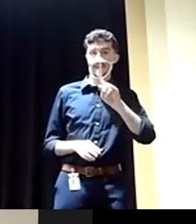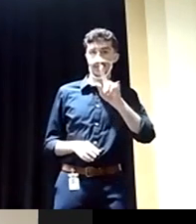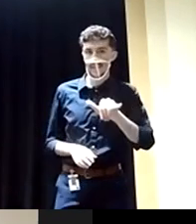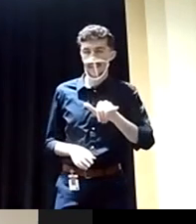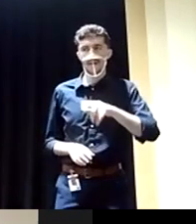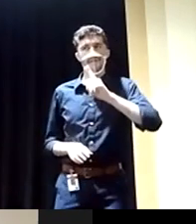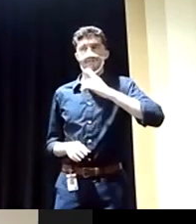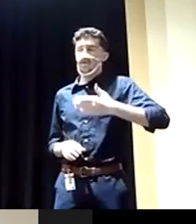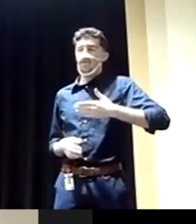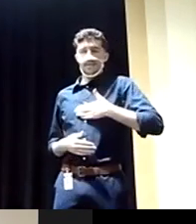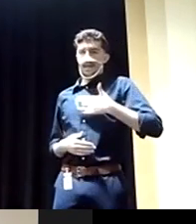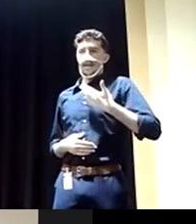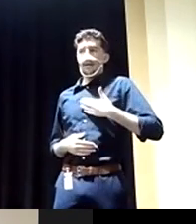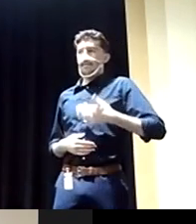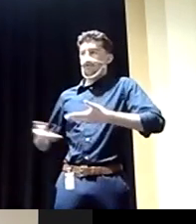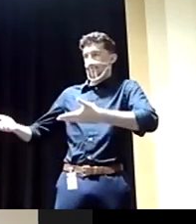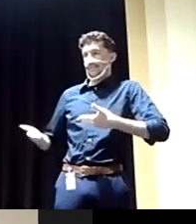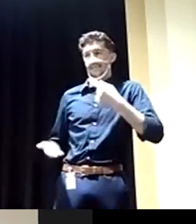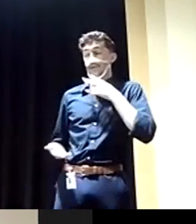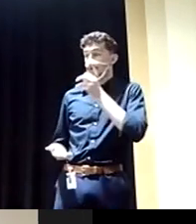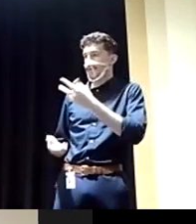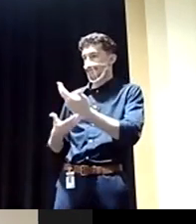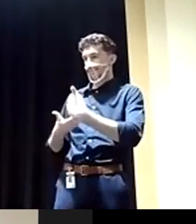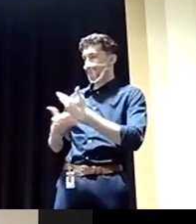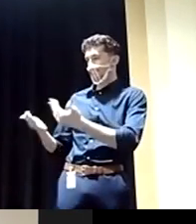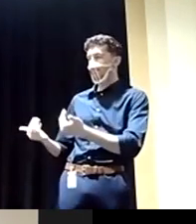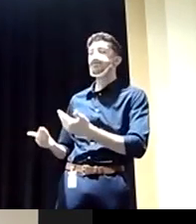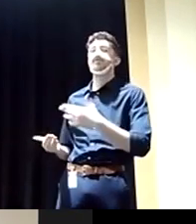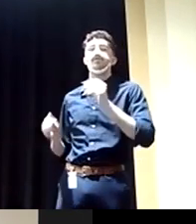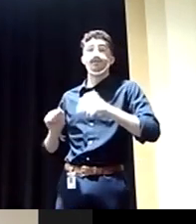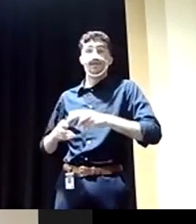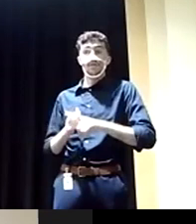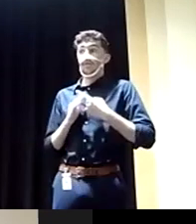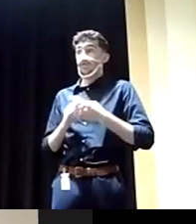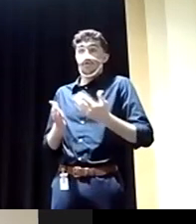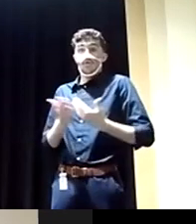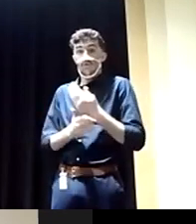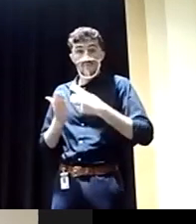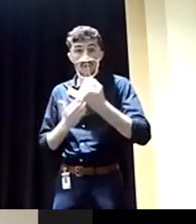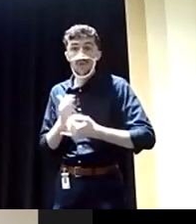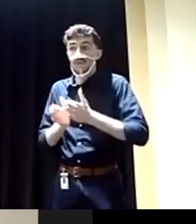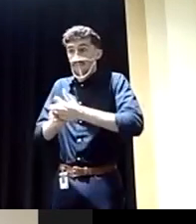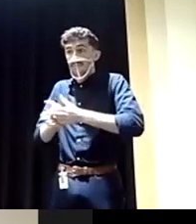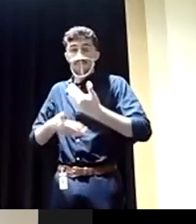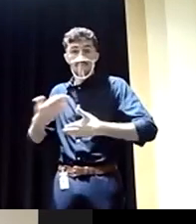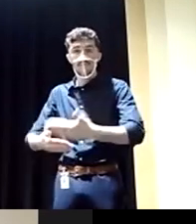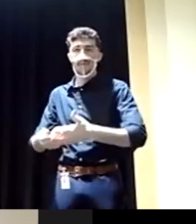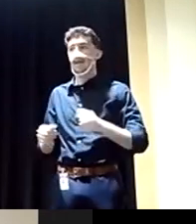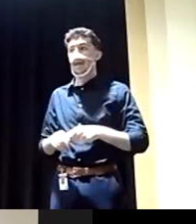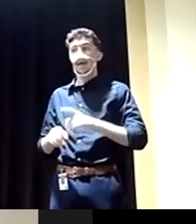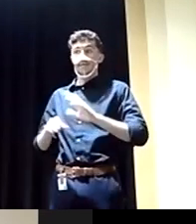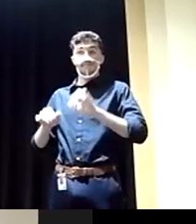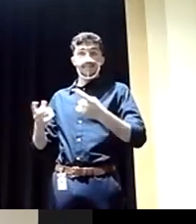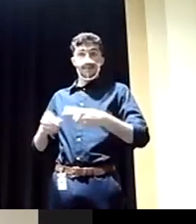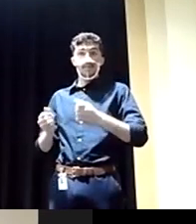greet them at the dock and work with them to get something done for regular people. And I've done that on issues from criminal justice reform,